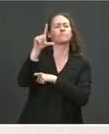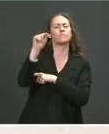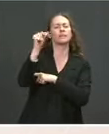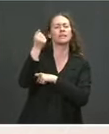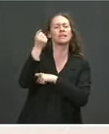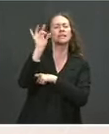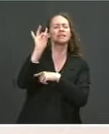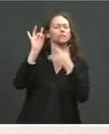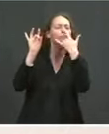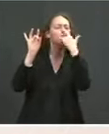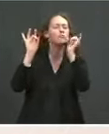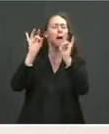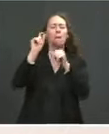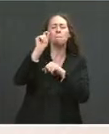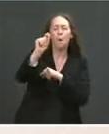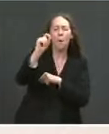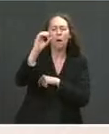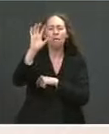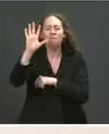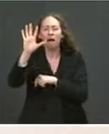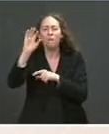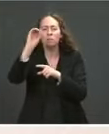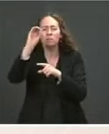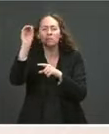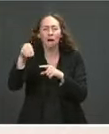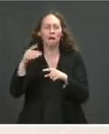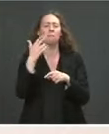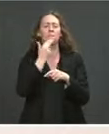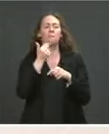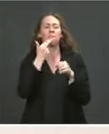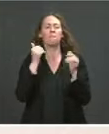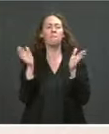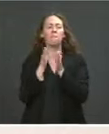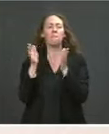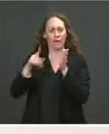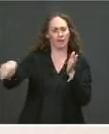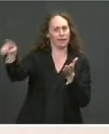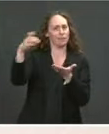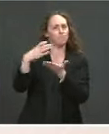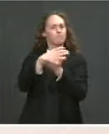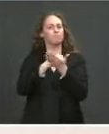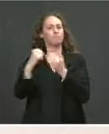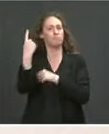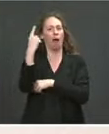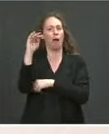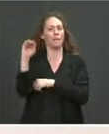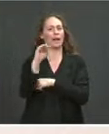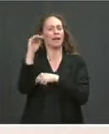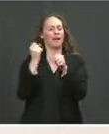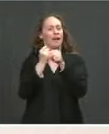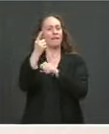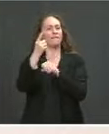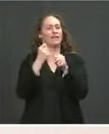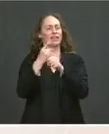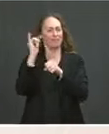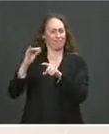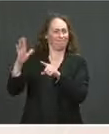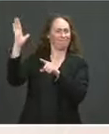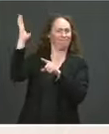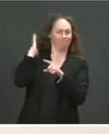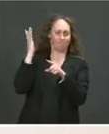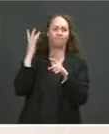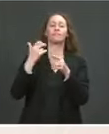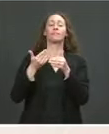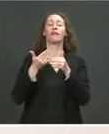I want to start by underscoring this in simple terms. This change will only apply to three-tenths of a percent of taxpayers,